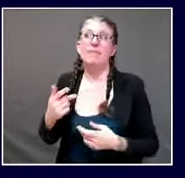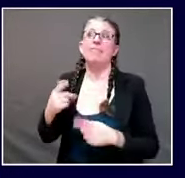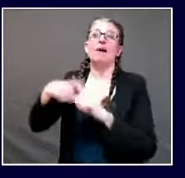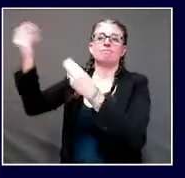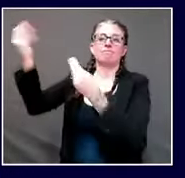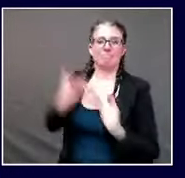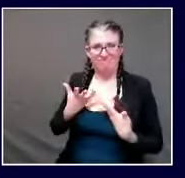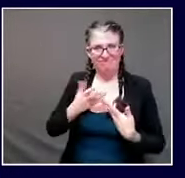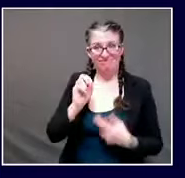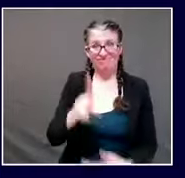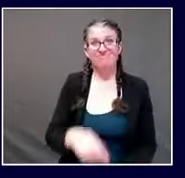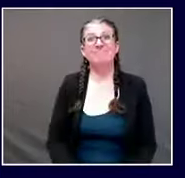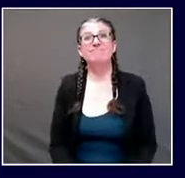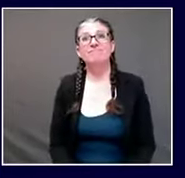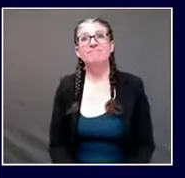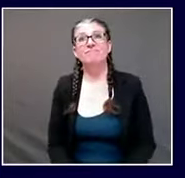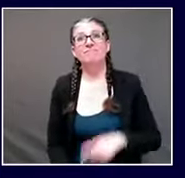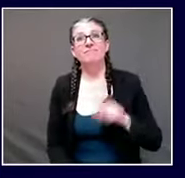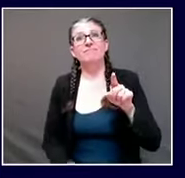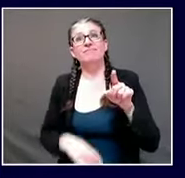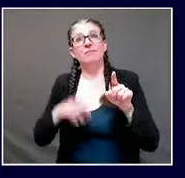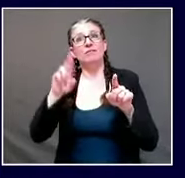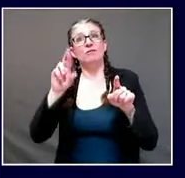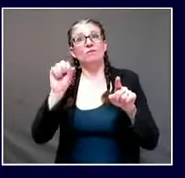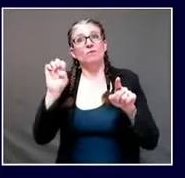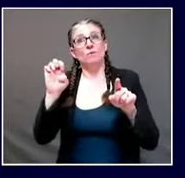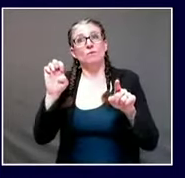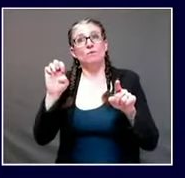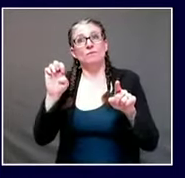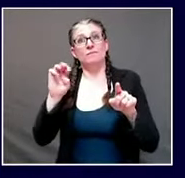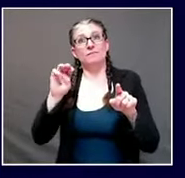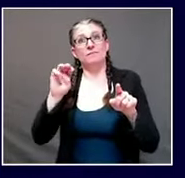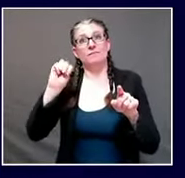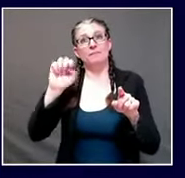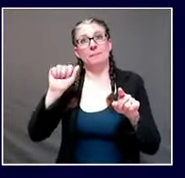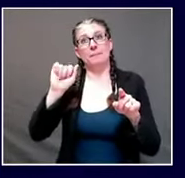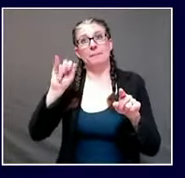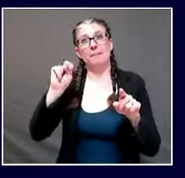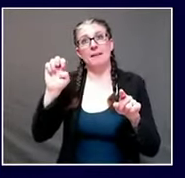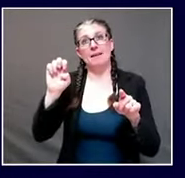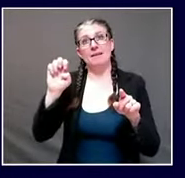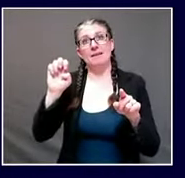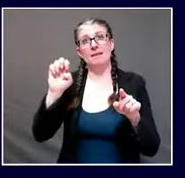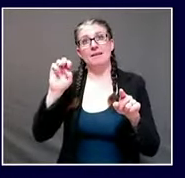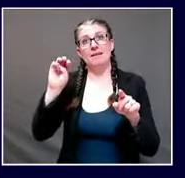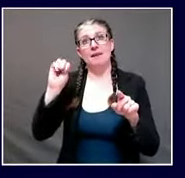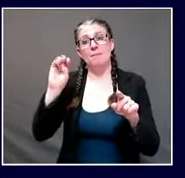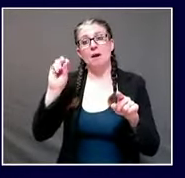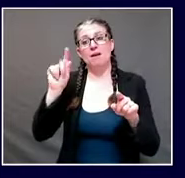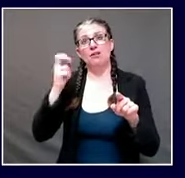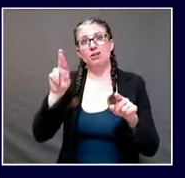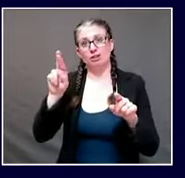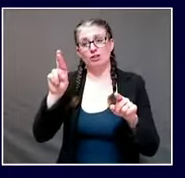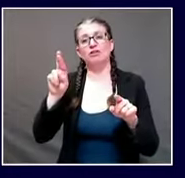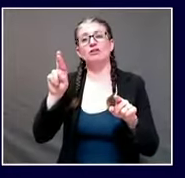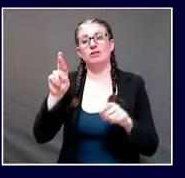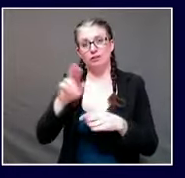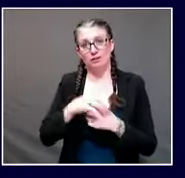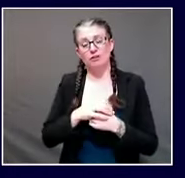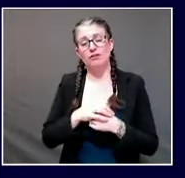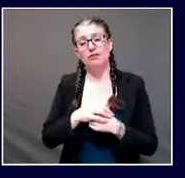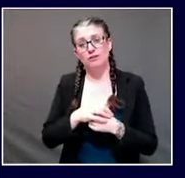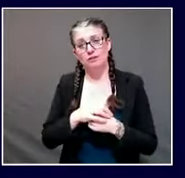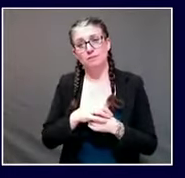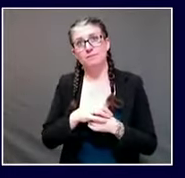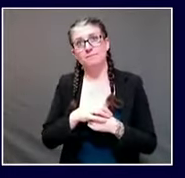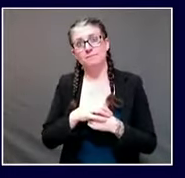hi thank you for taking my questions i i have two today my first question is about volunteers i understand that the number of